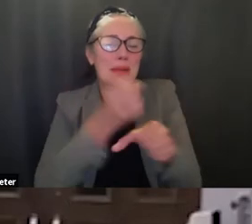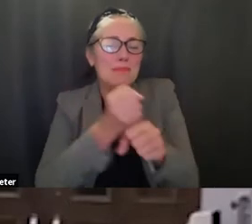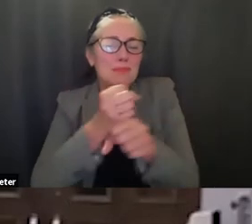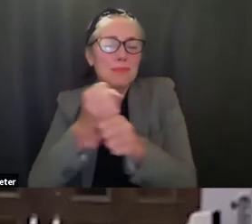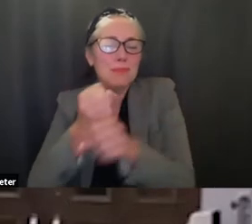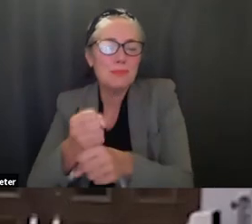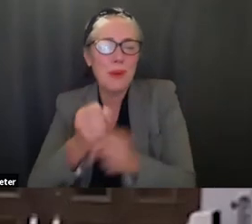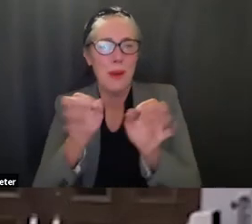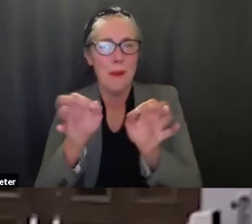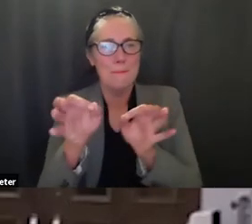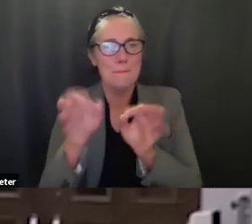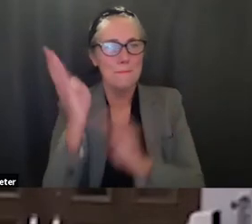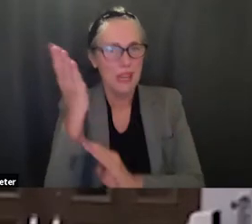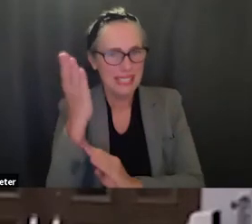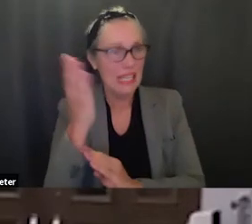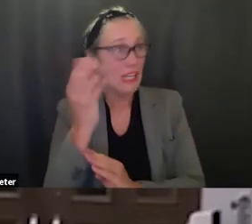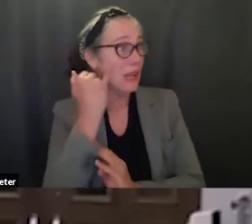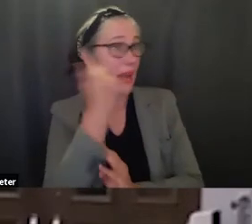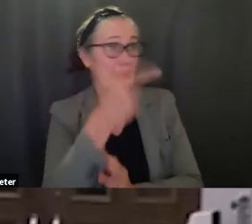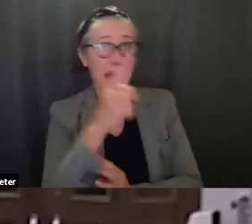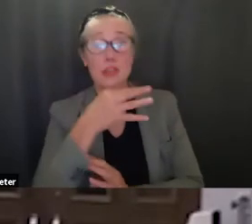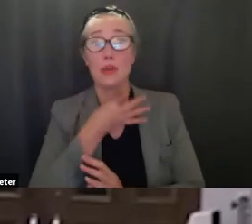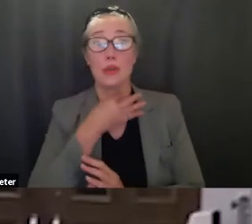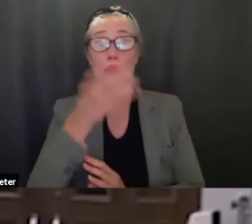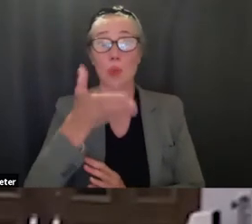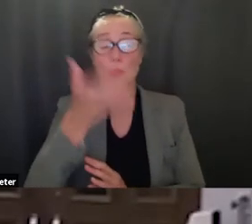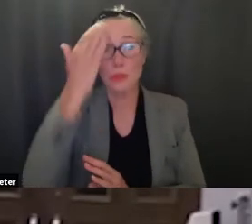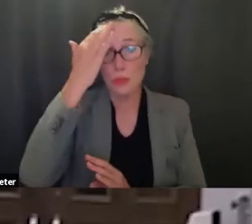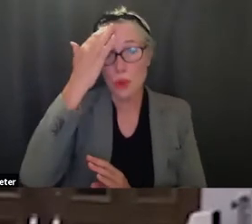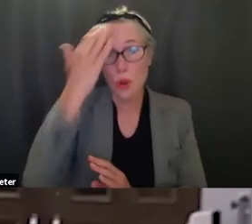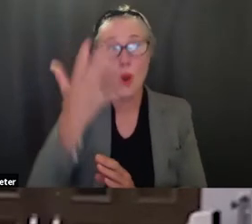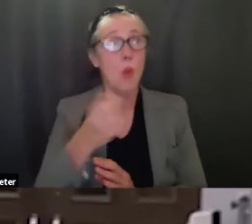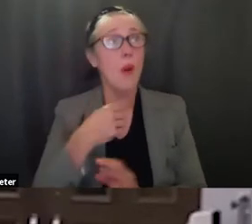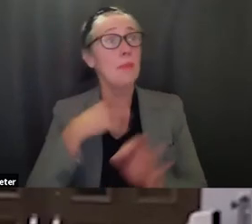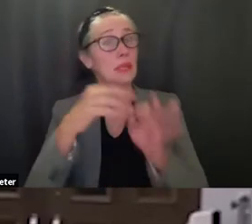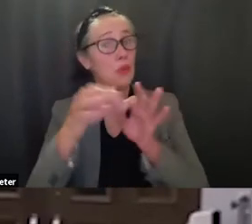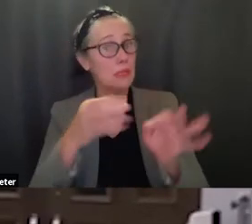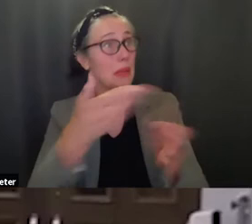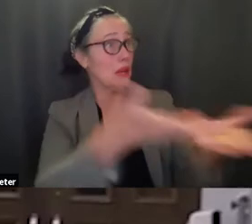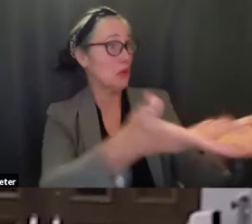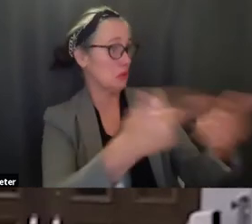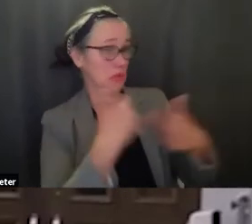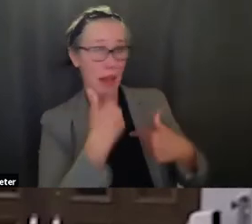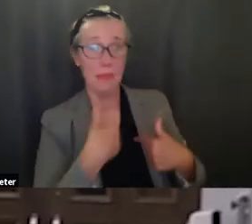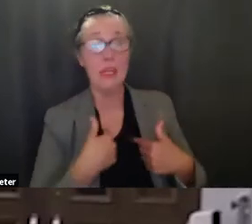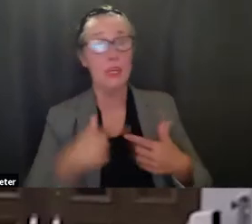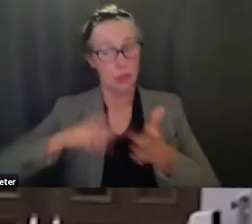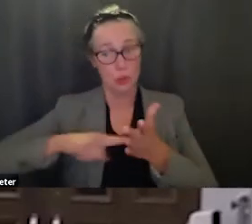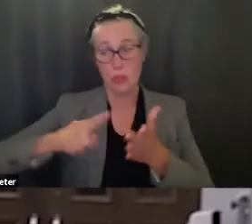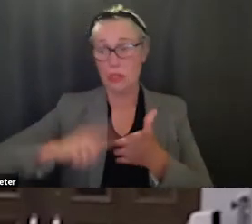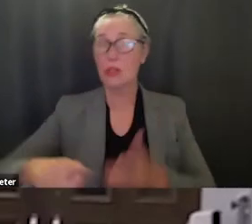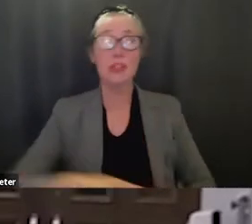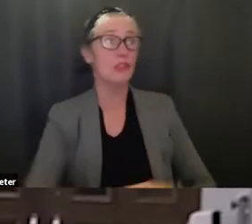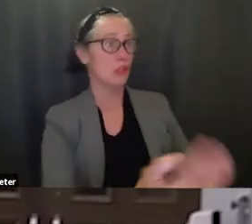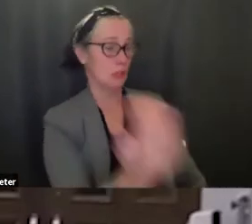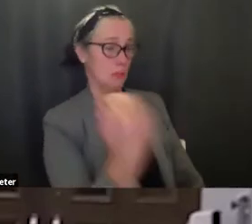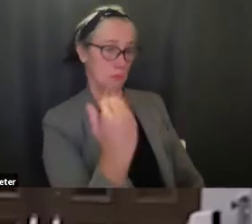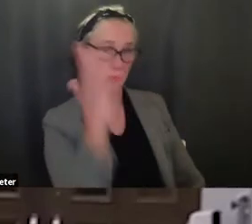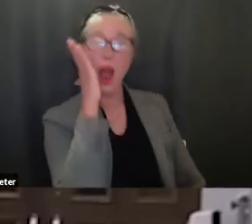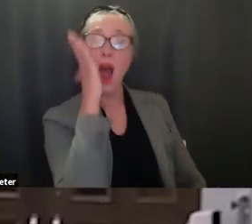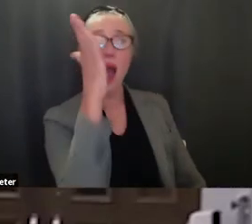that you want to know or you know are curious about or want me to go research then just reach out to me and i'll i can put something together